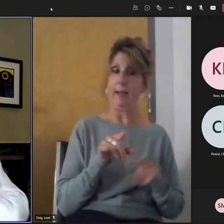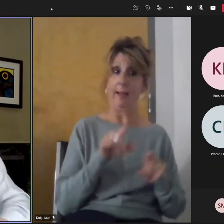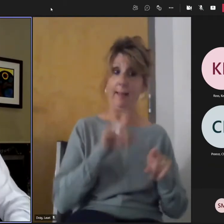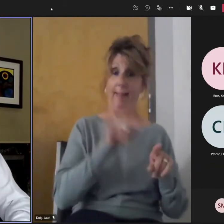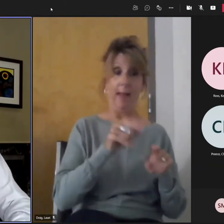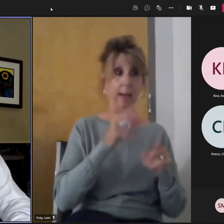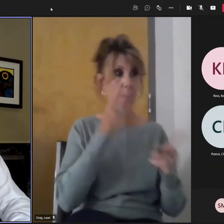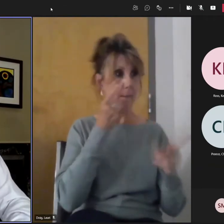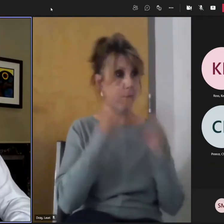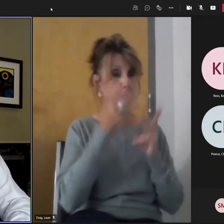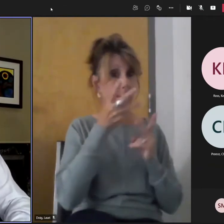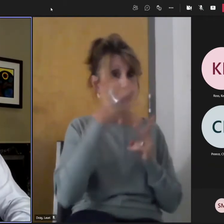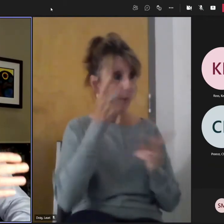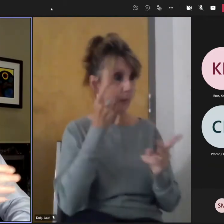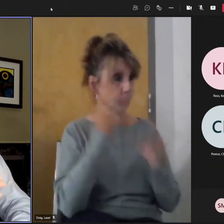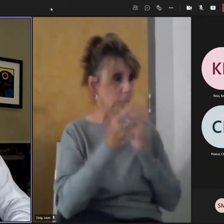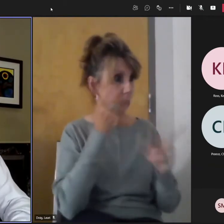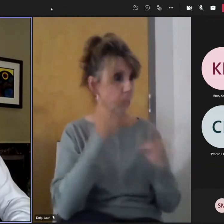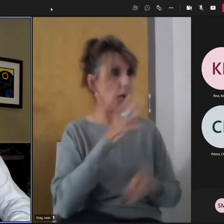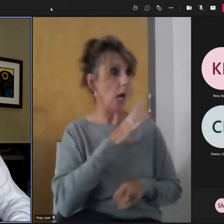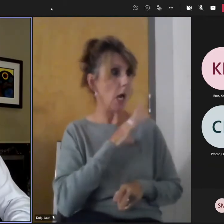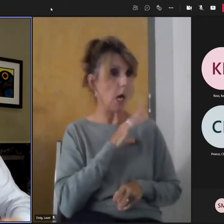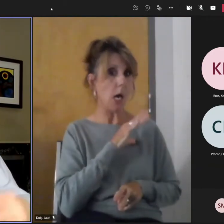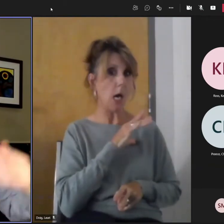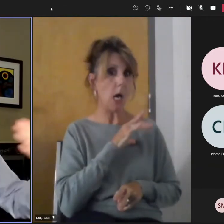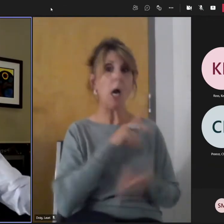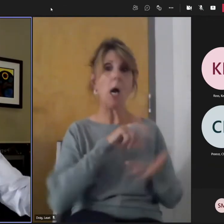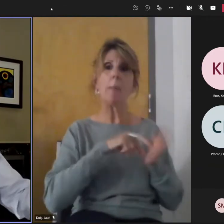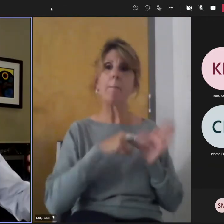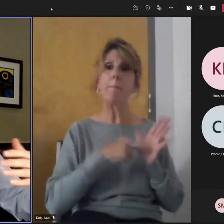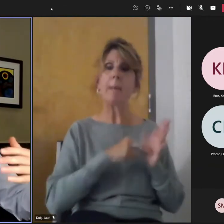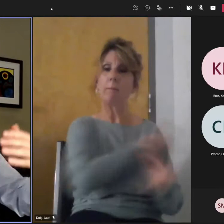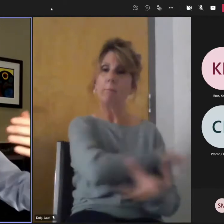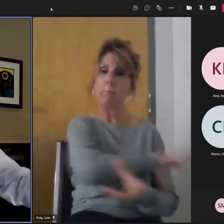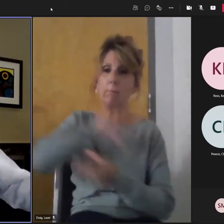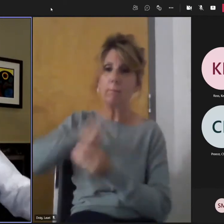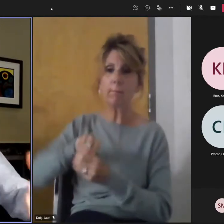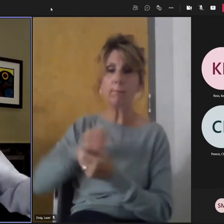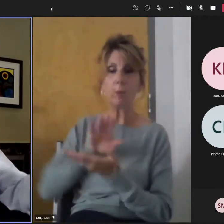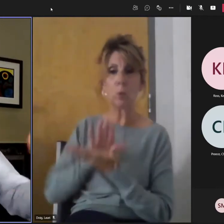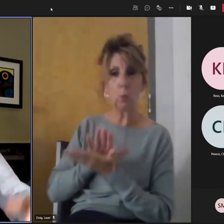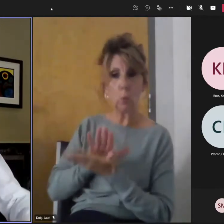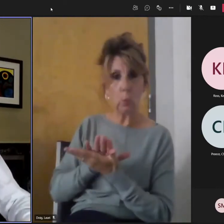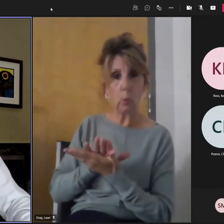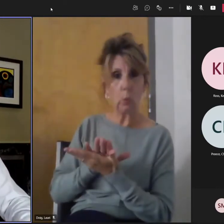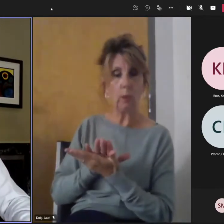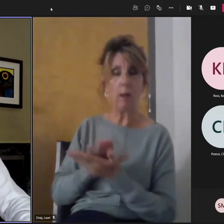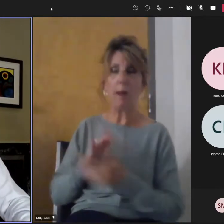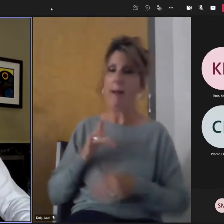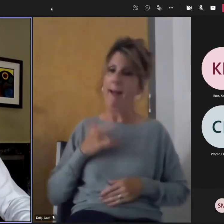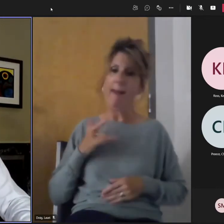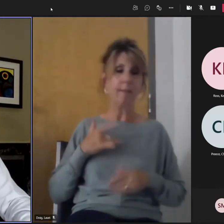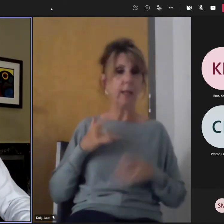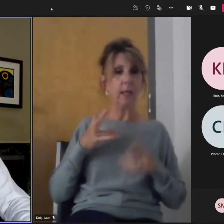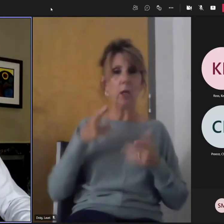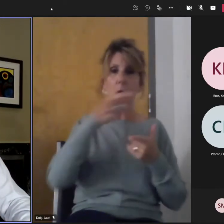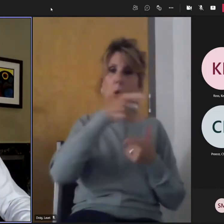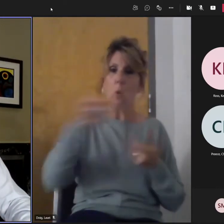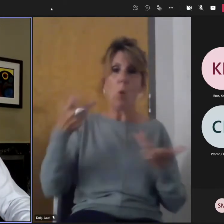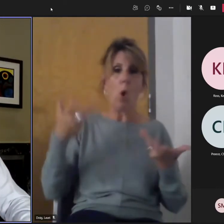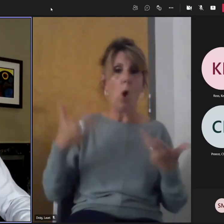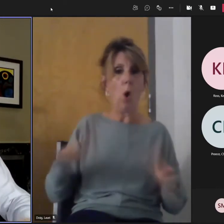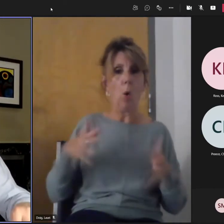engage them. And secondly, I would get parents together and school leaders and others the way that I'm sure you're doing some of the coalition